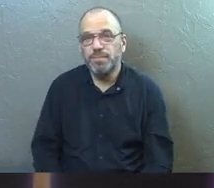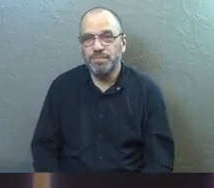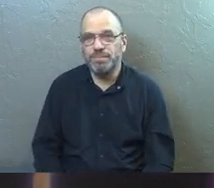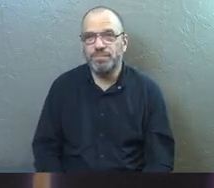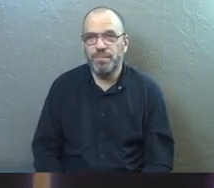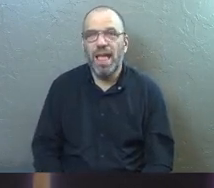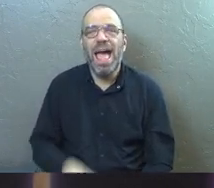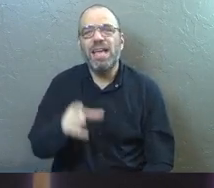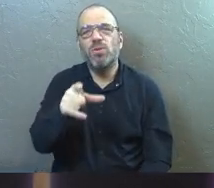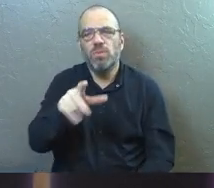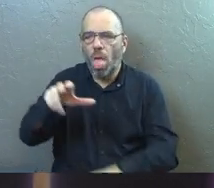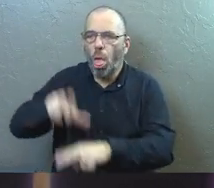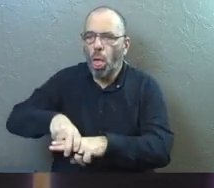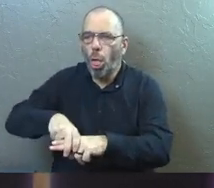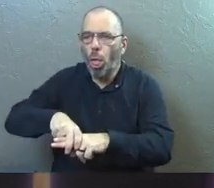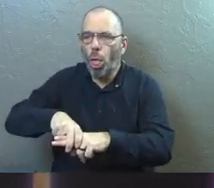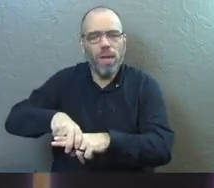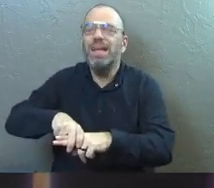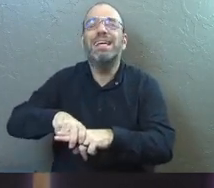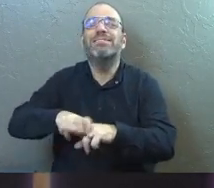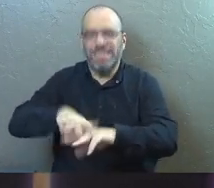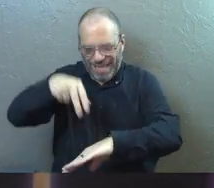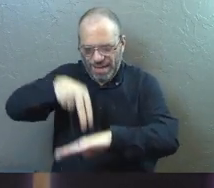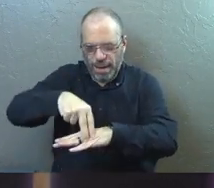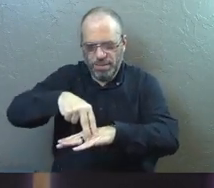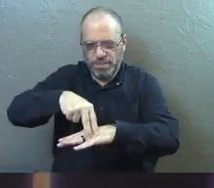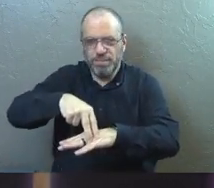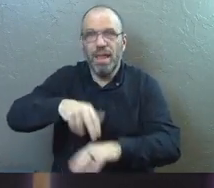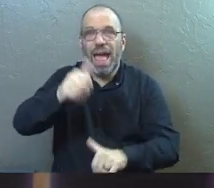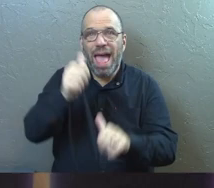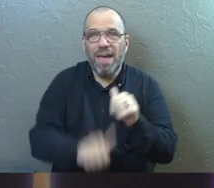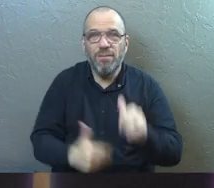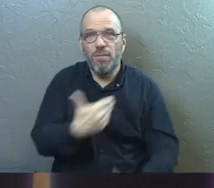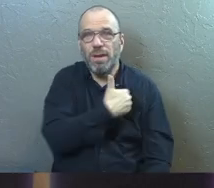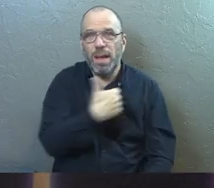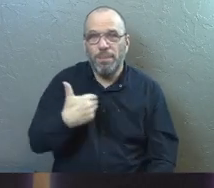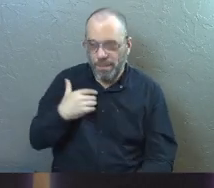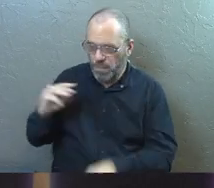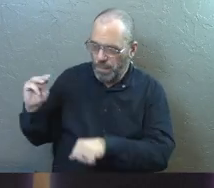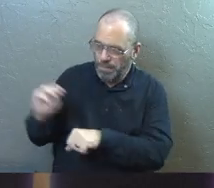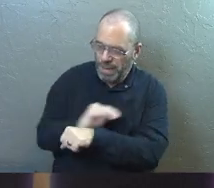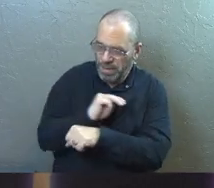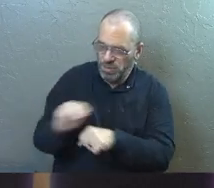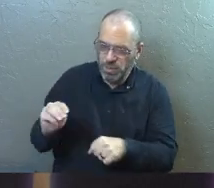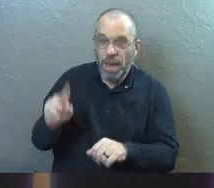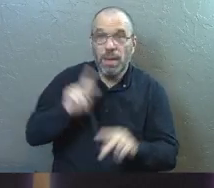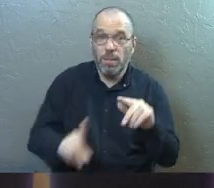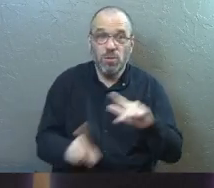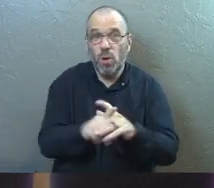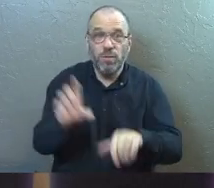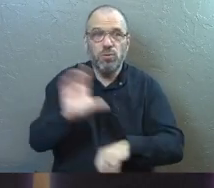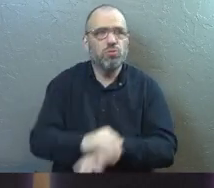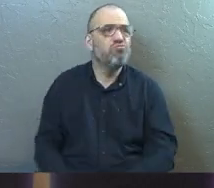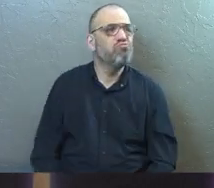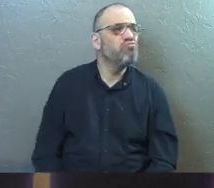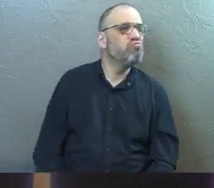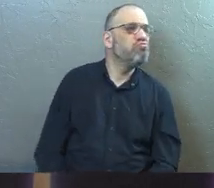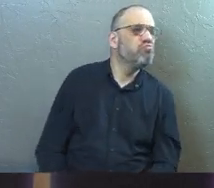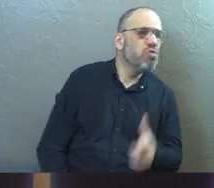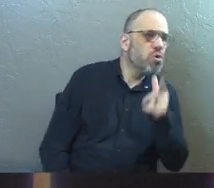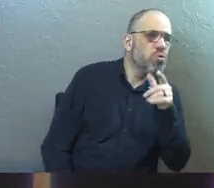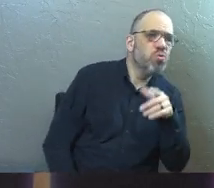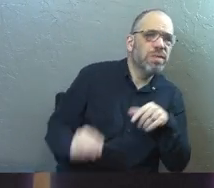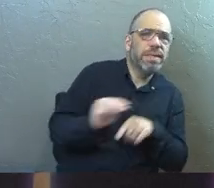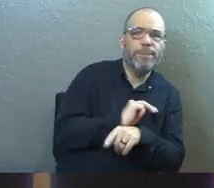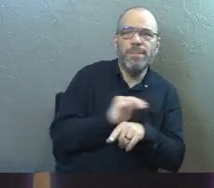Get off the bench today. Every member ministry. People come to church and they ask who's the